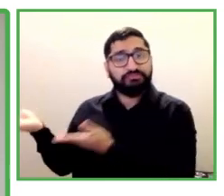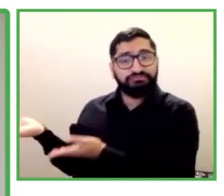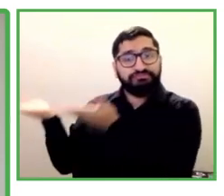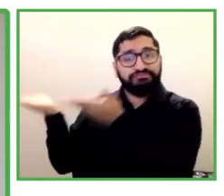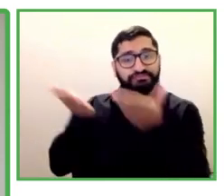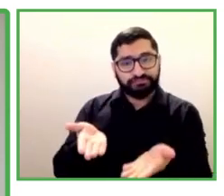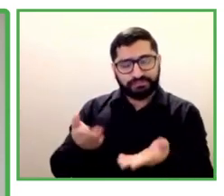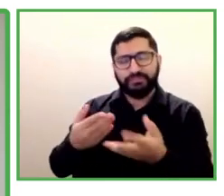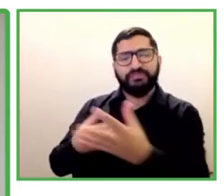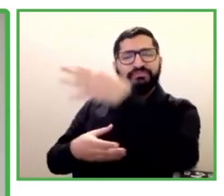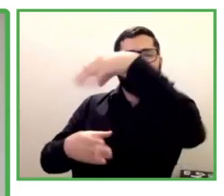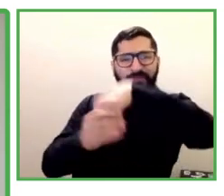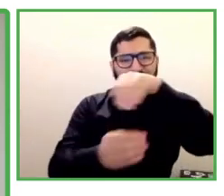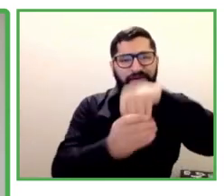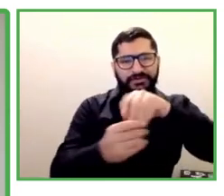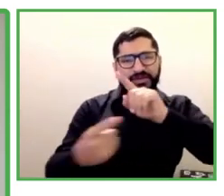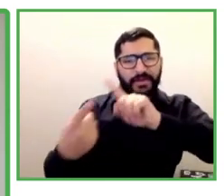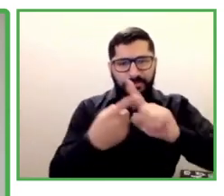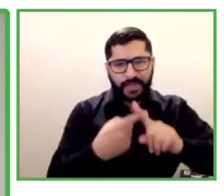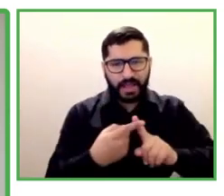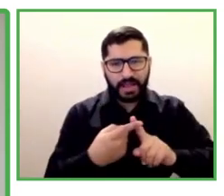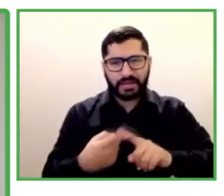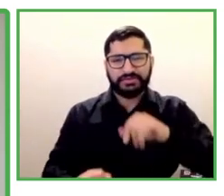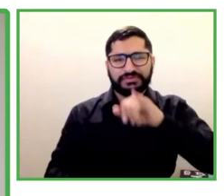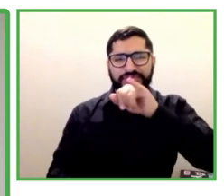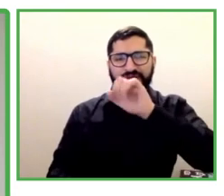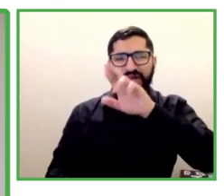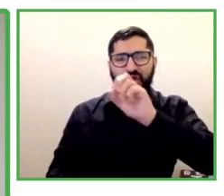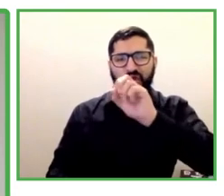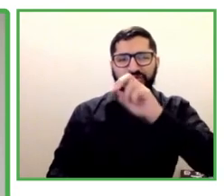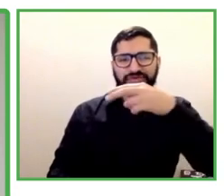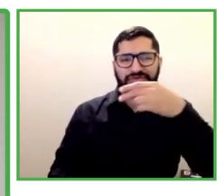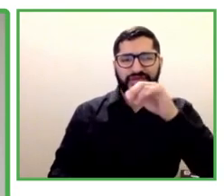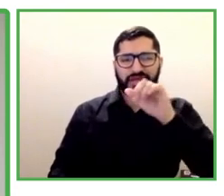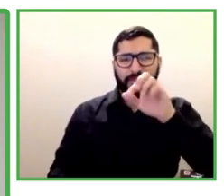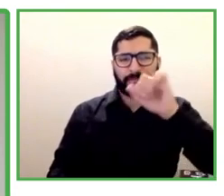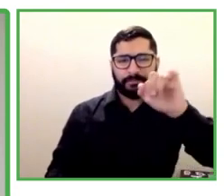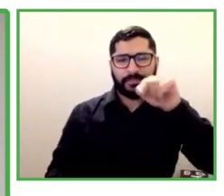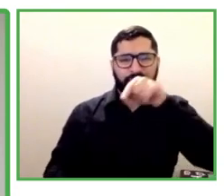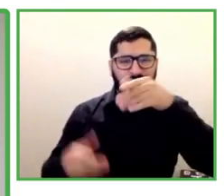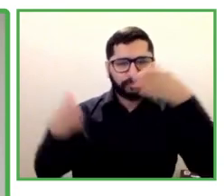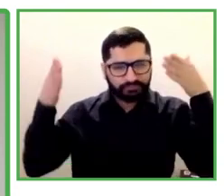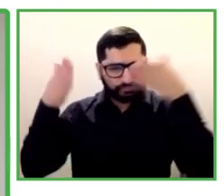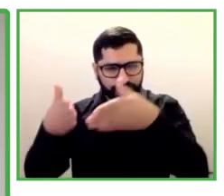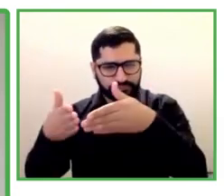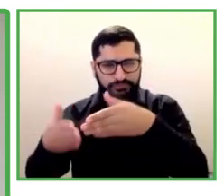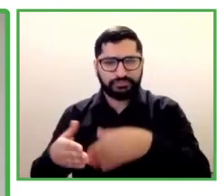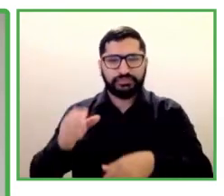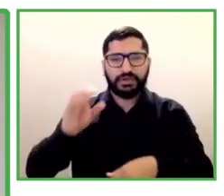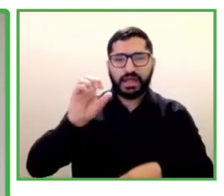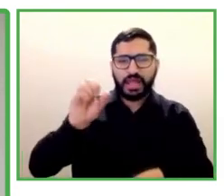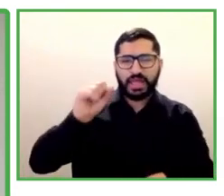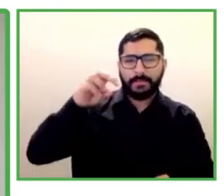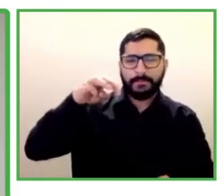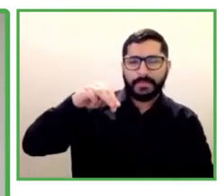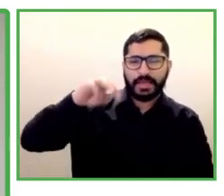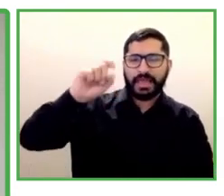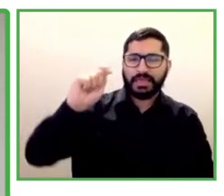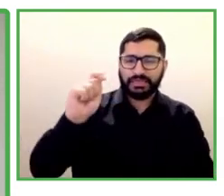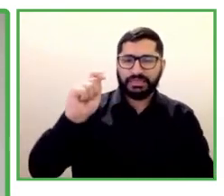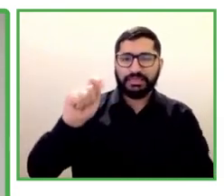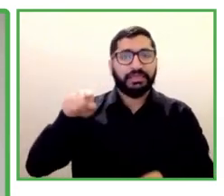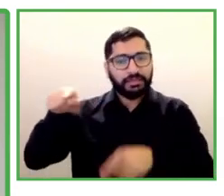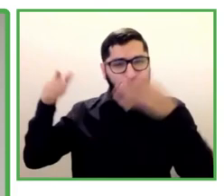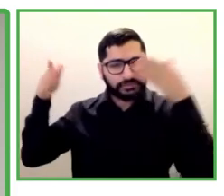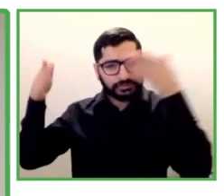at the MIT, being considered one of the top 25 influencers of social justice and inclusion in the world.